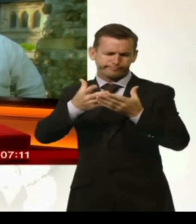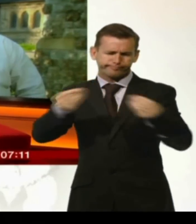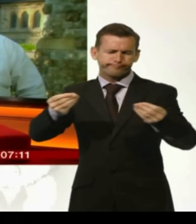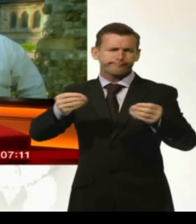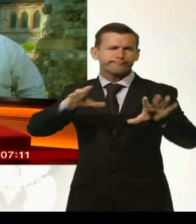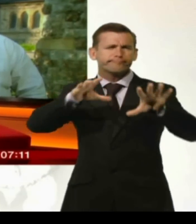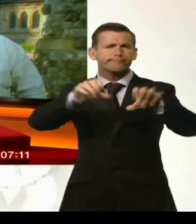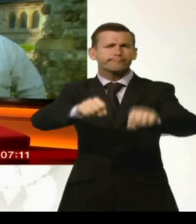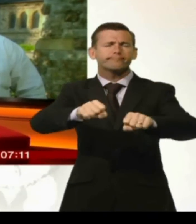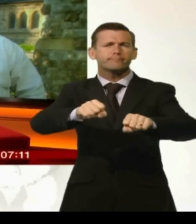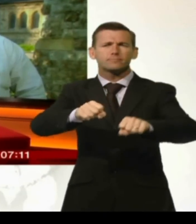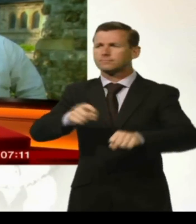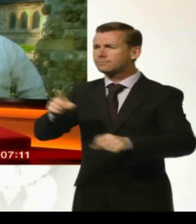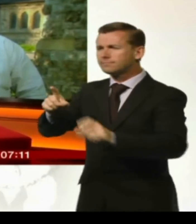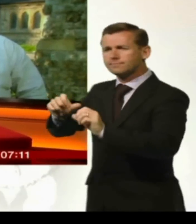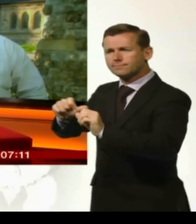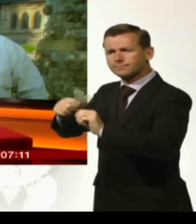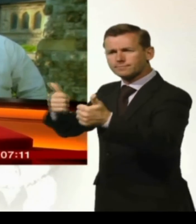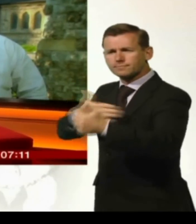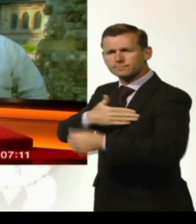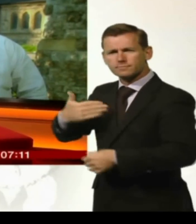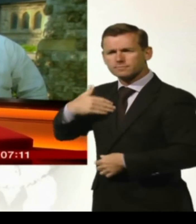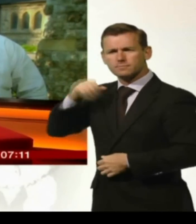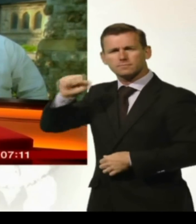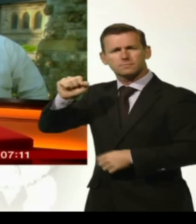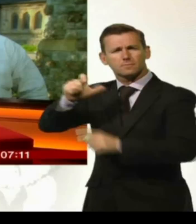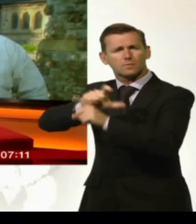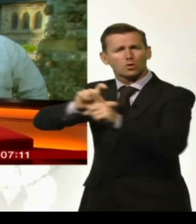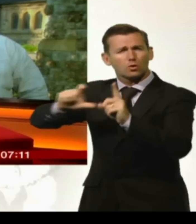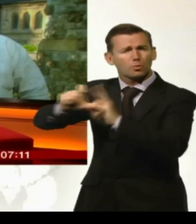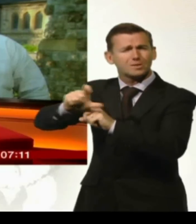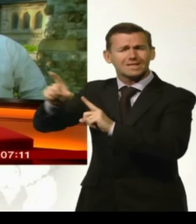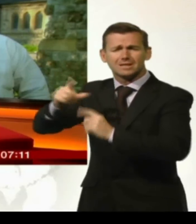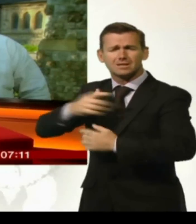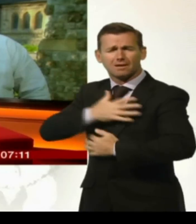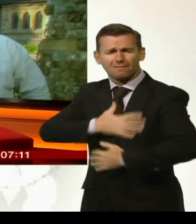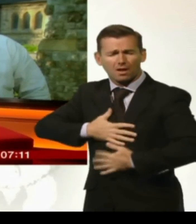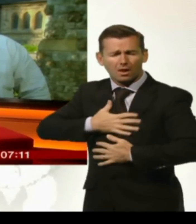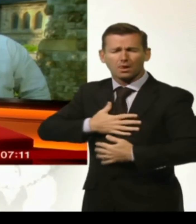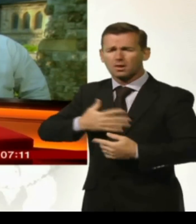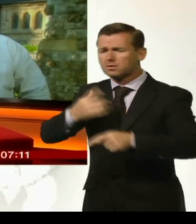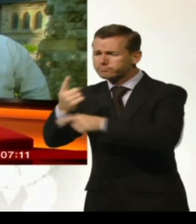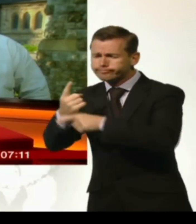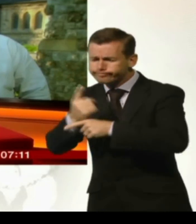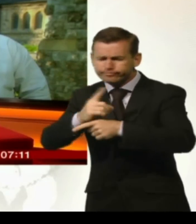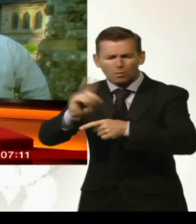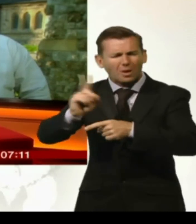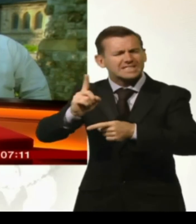a bit about what the people in your community are saying and feeling at the moment about the situation.